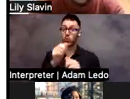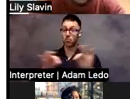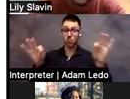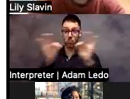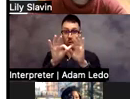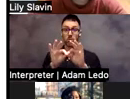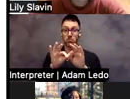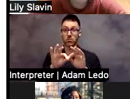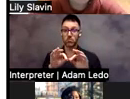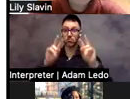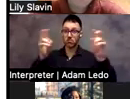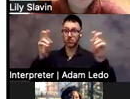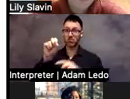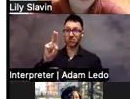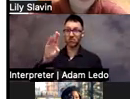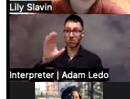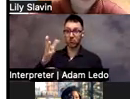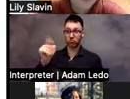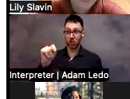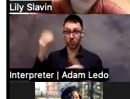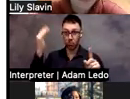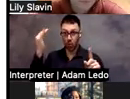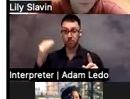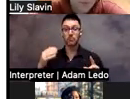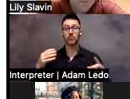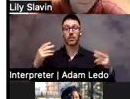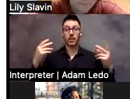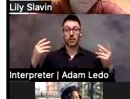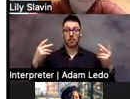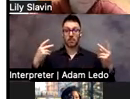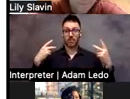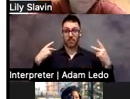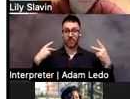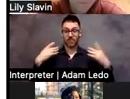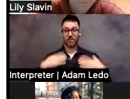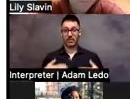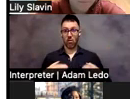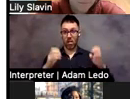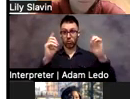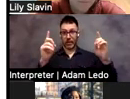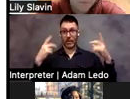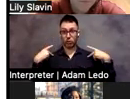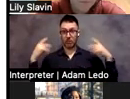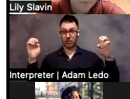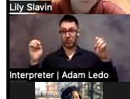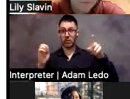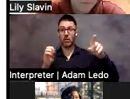Because in physical education, the kids can meet every component of the expanded core curriculum.